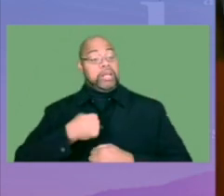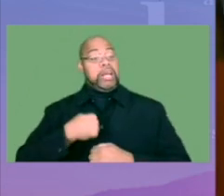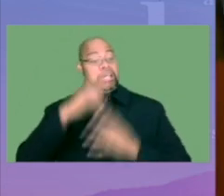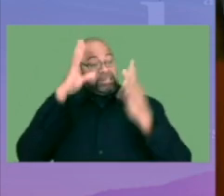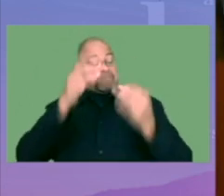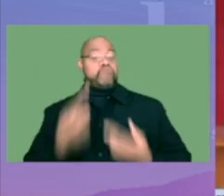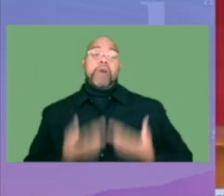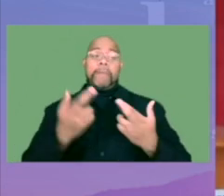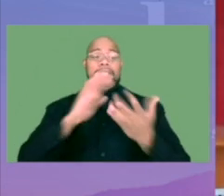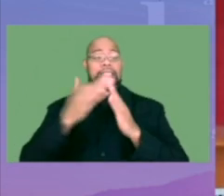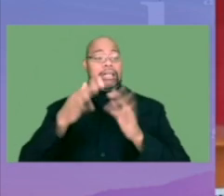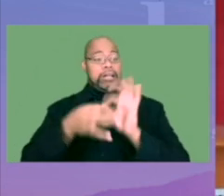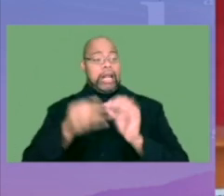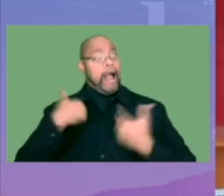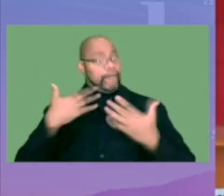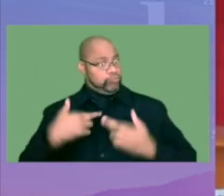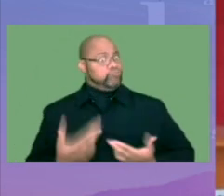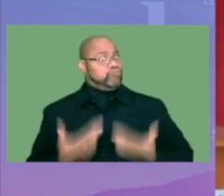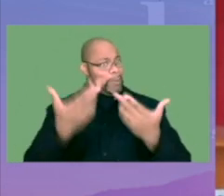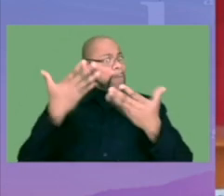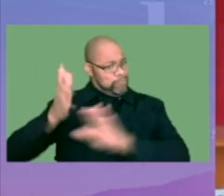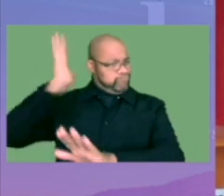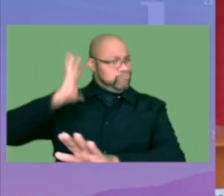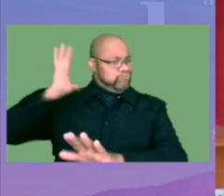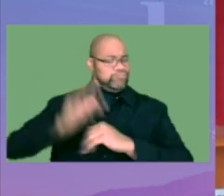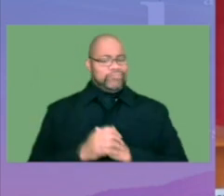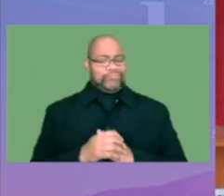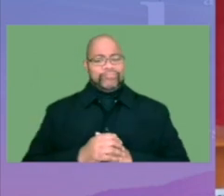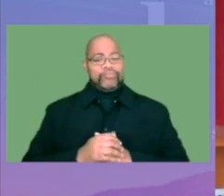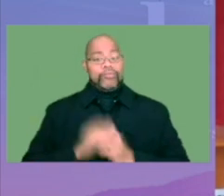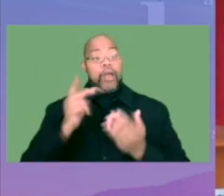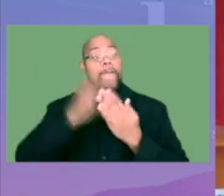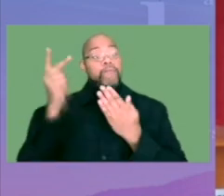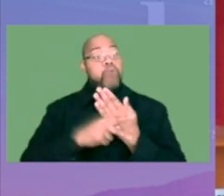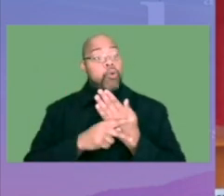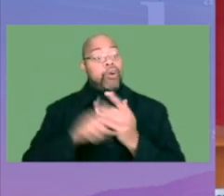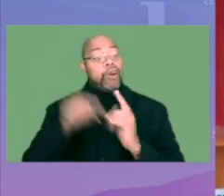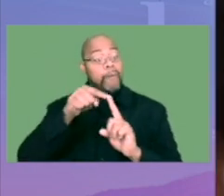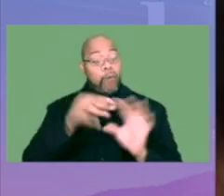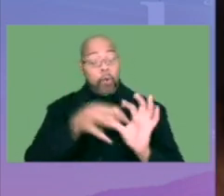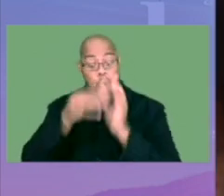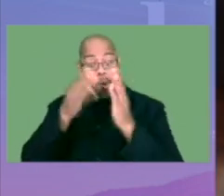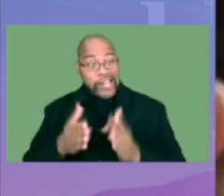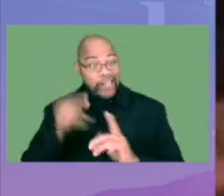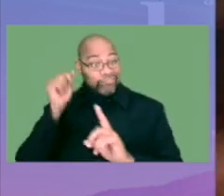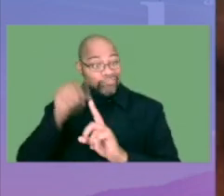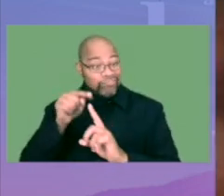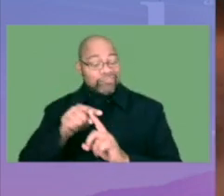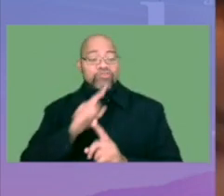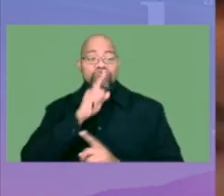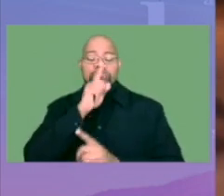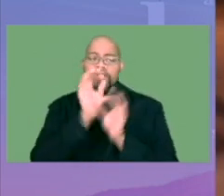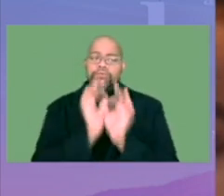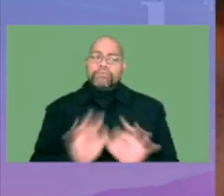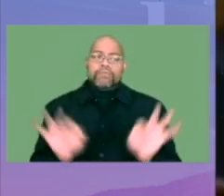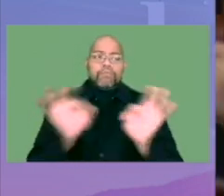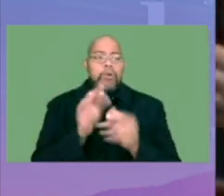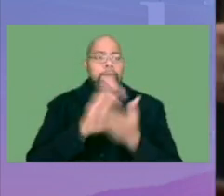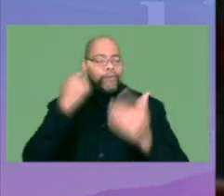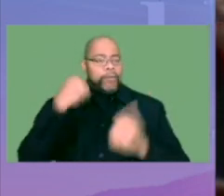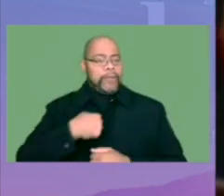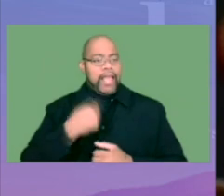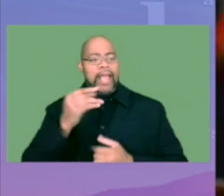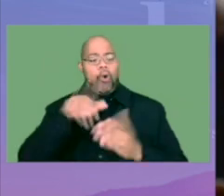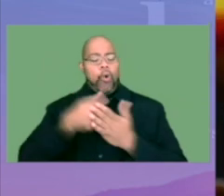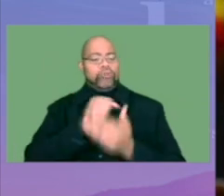CityConnects. In fact, I have recommended CityConnects. The program and the coordinators are an essential support for me and